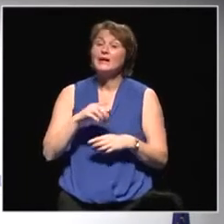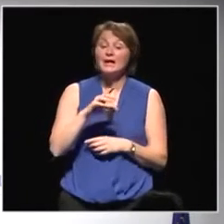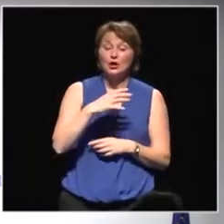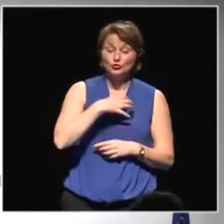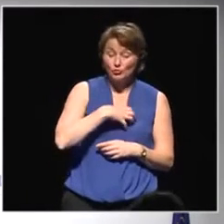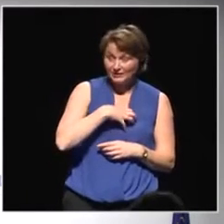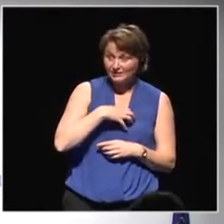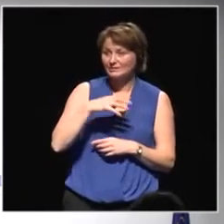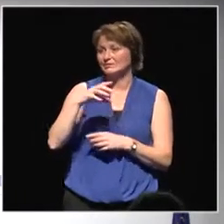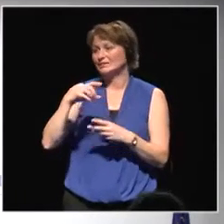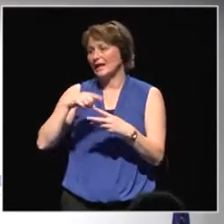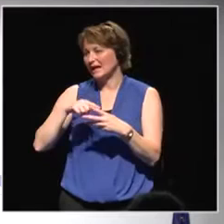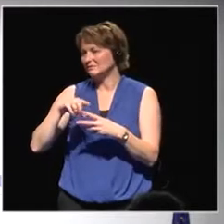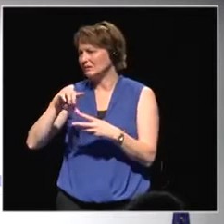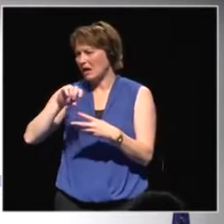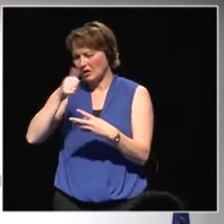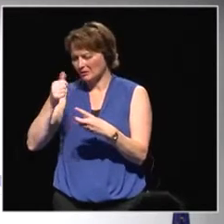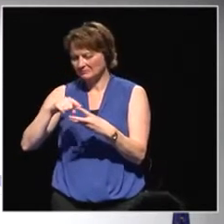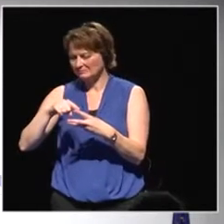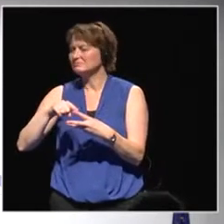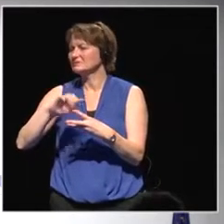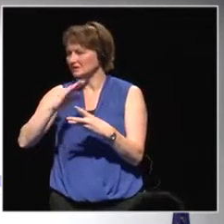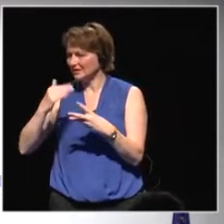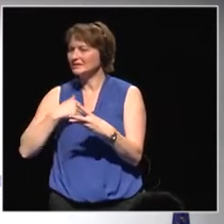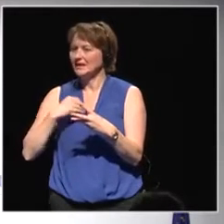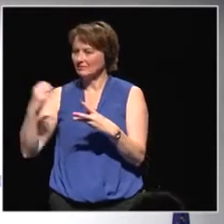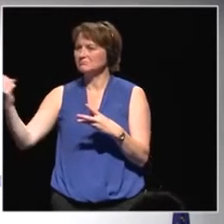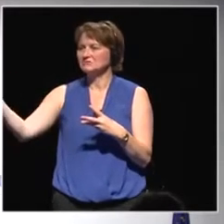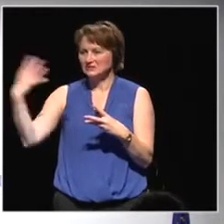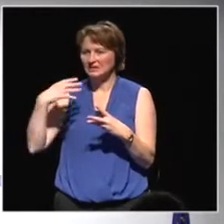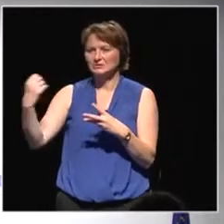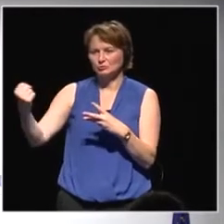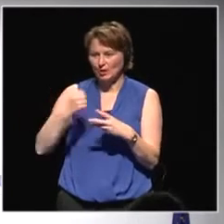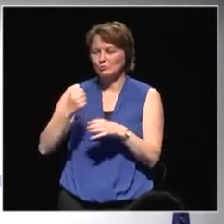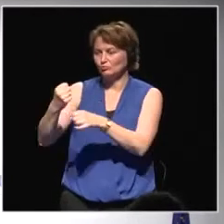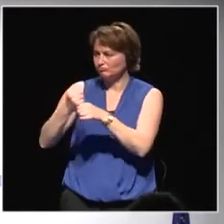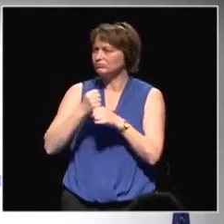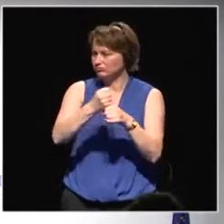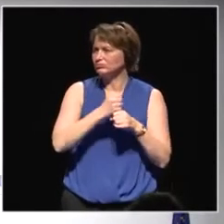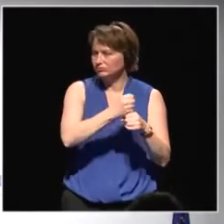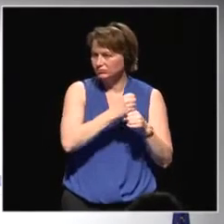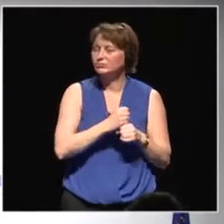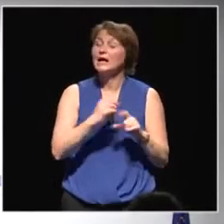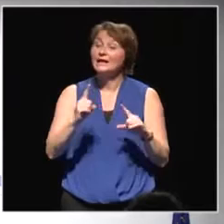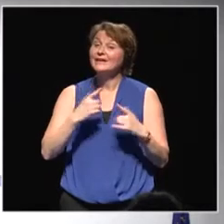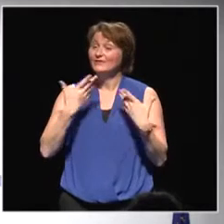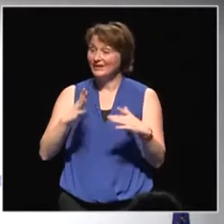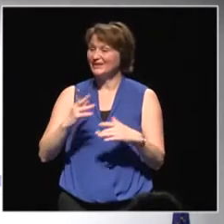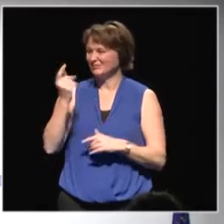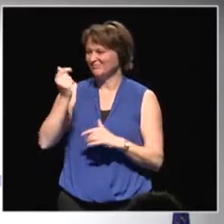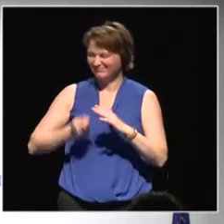also had representatives sent and they've sponsored events as well.